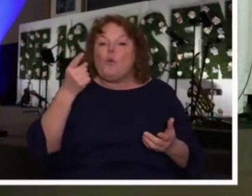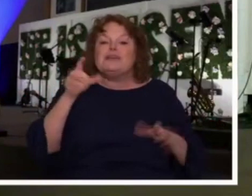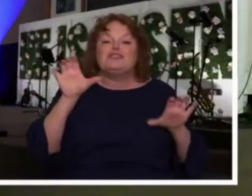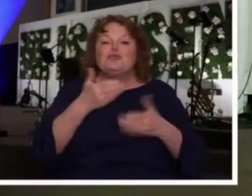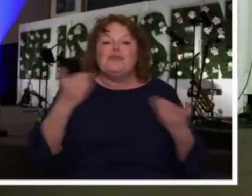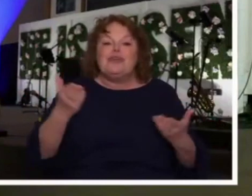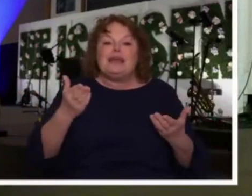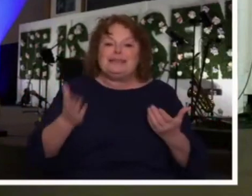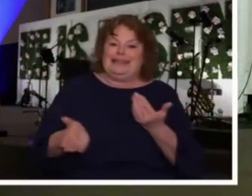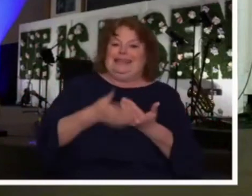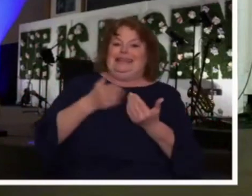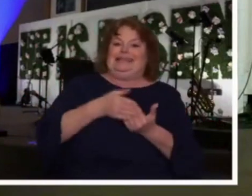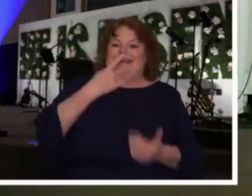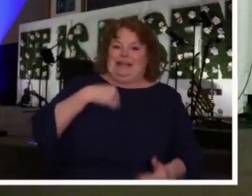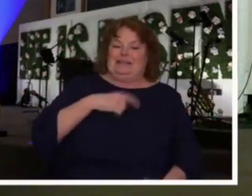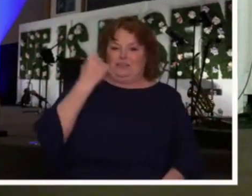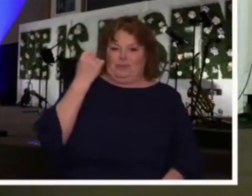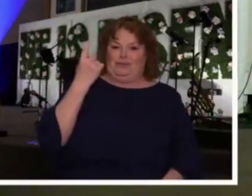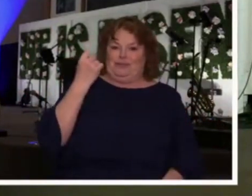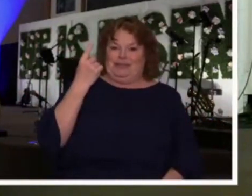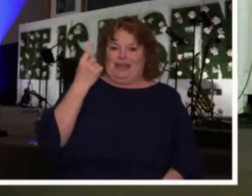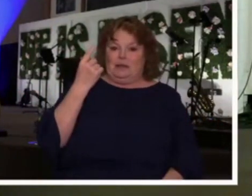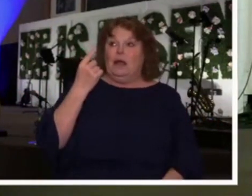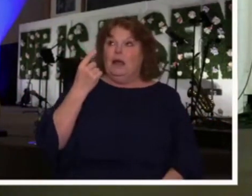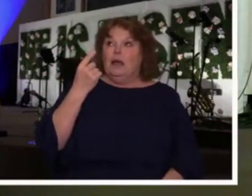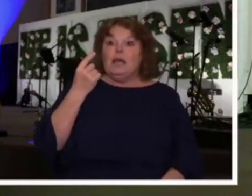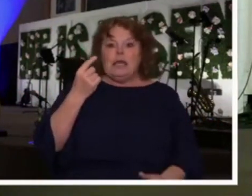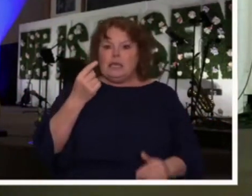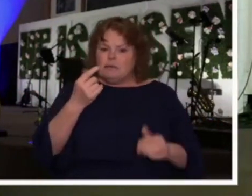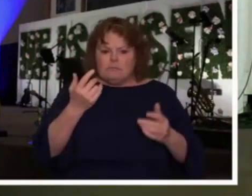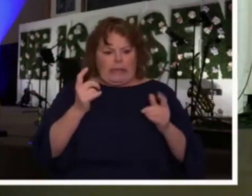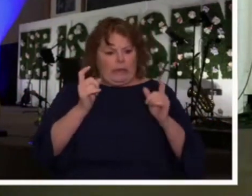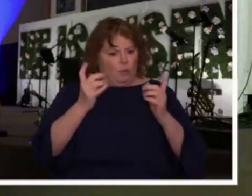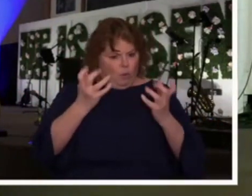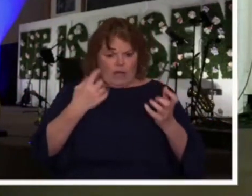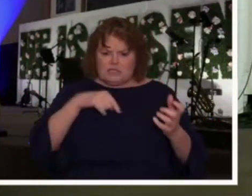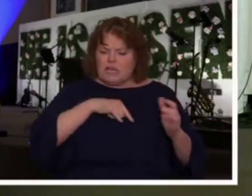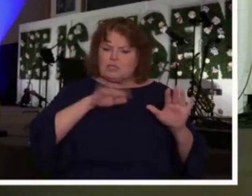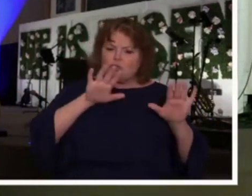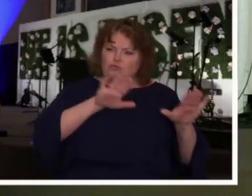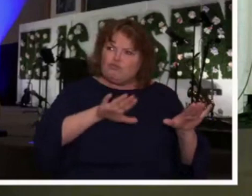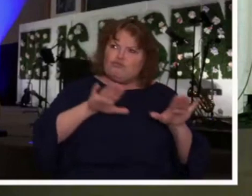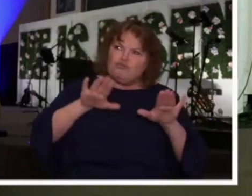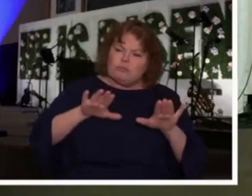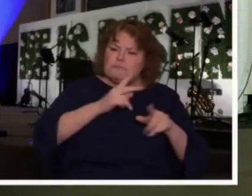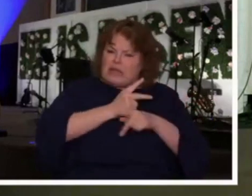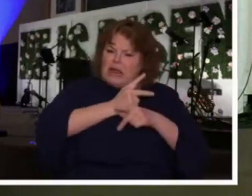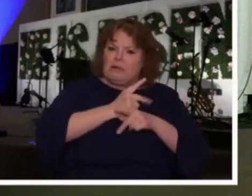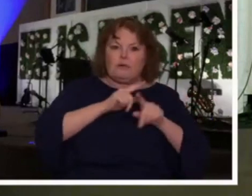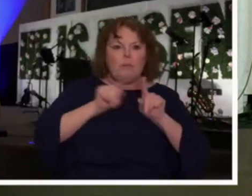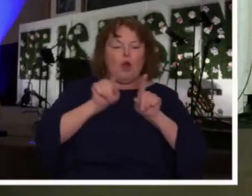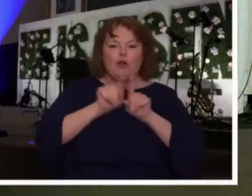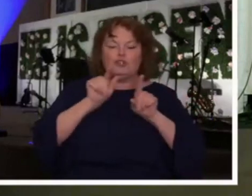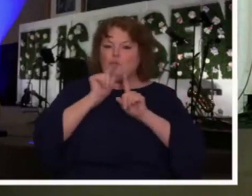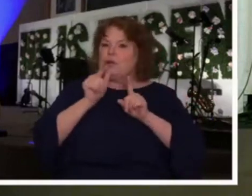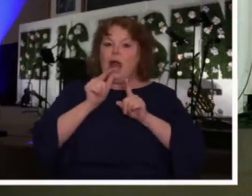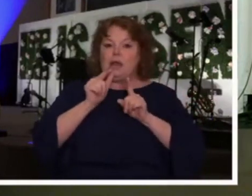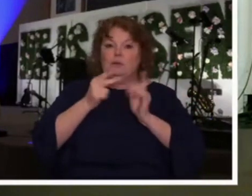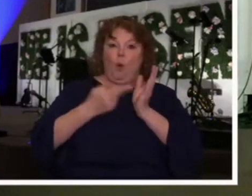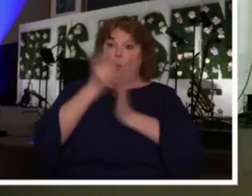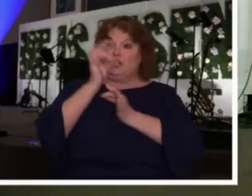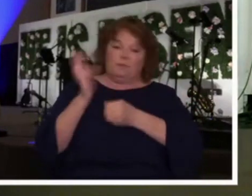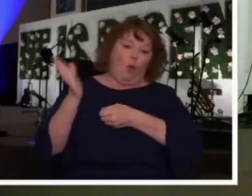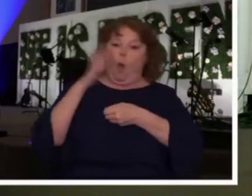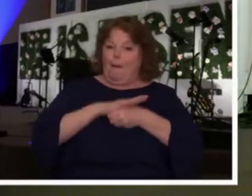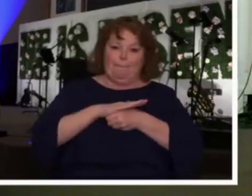balance, but He asks us not to quench what He wants to do. And I understand because some of the questions that I have been receiving